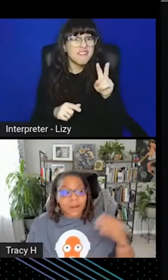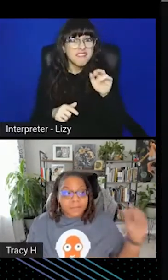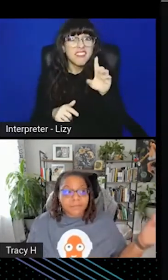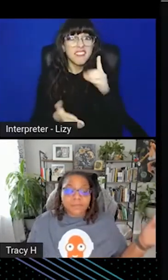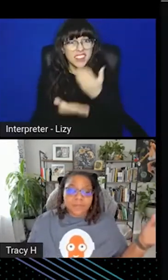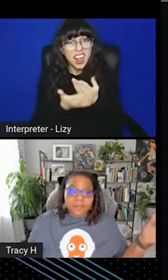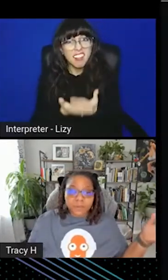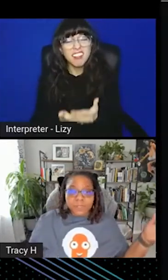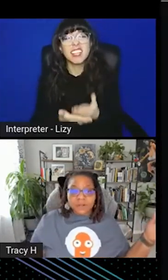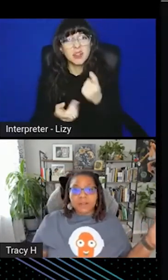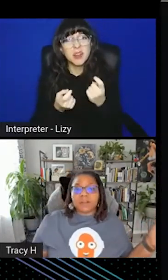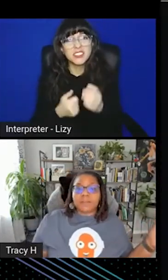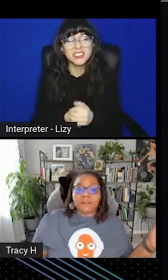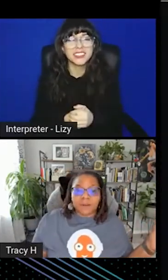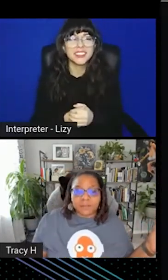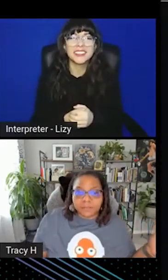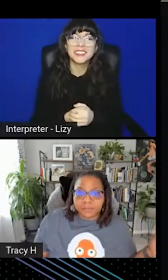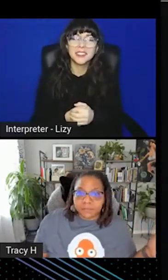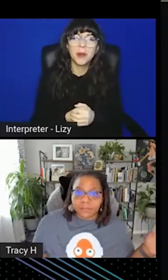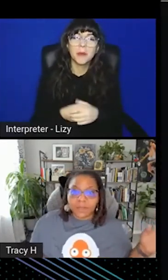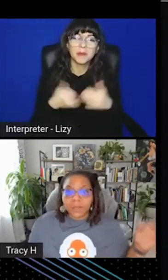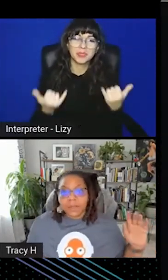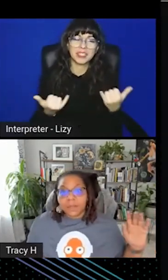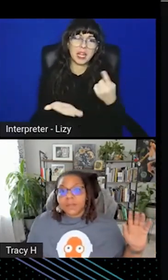All right. So here's where we start talking about Vault.